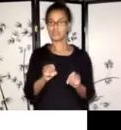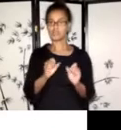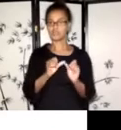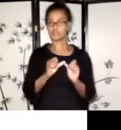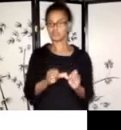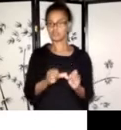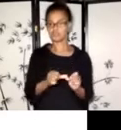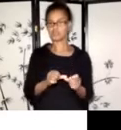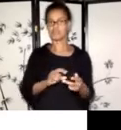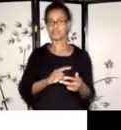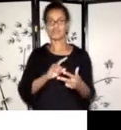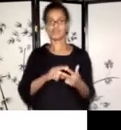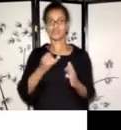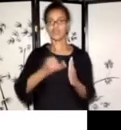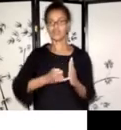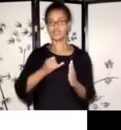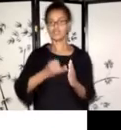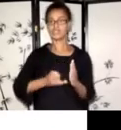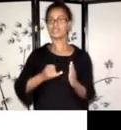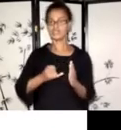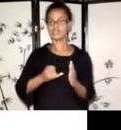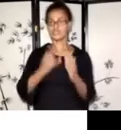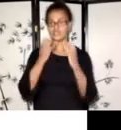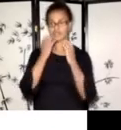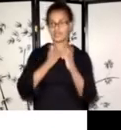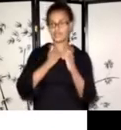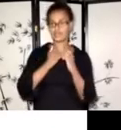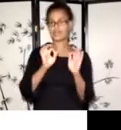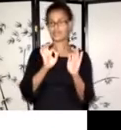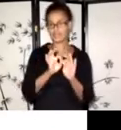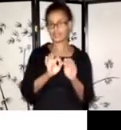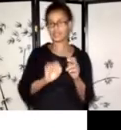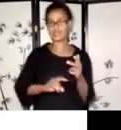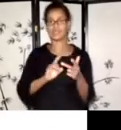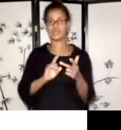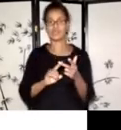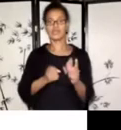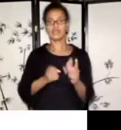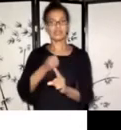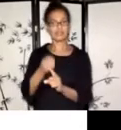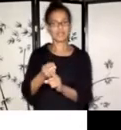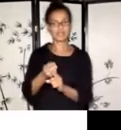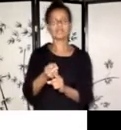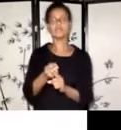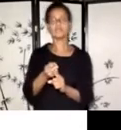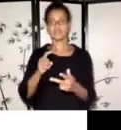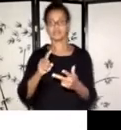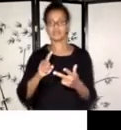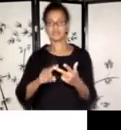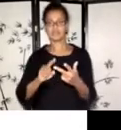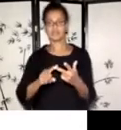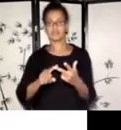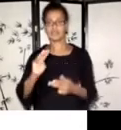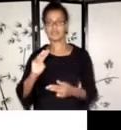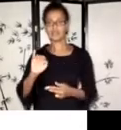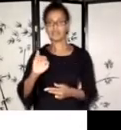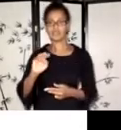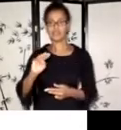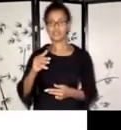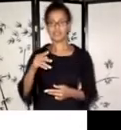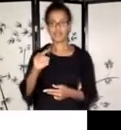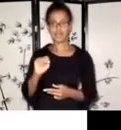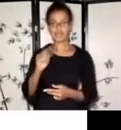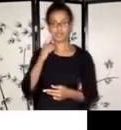artistic merit and the impact. And of course, and by impact that also means for you, the artist